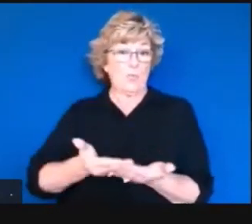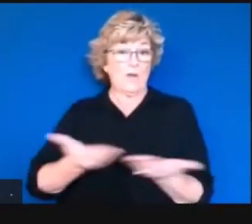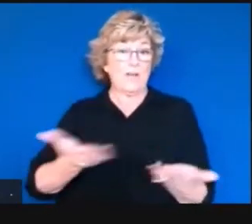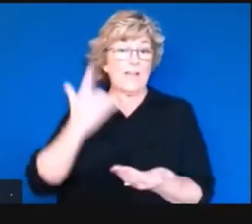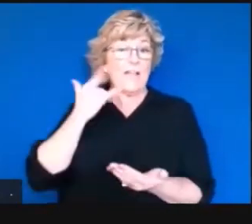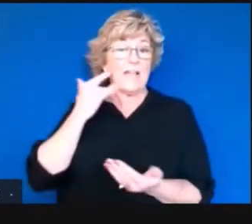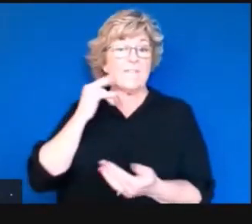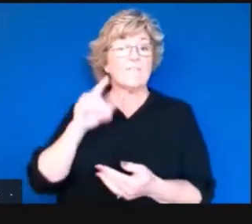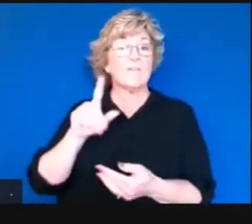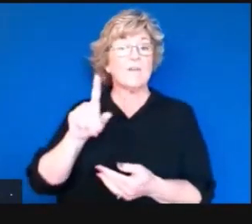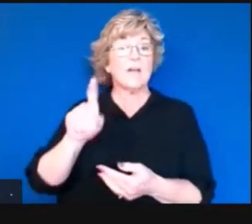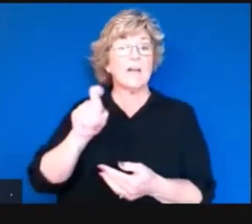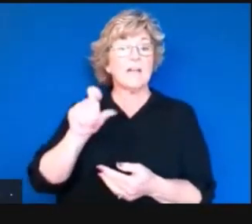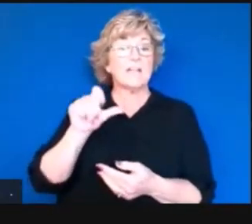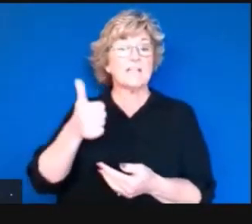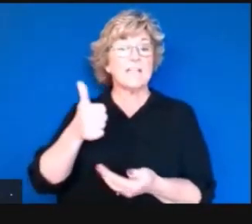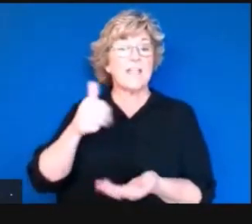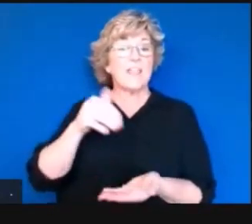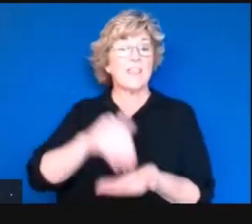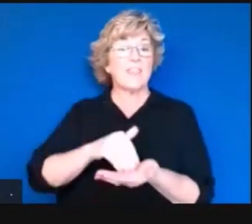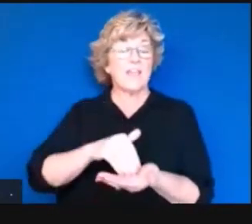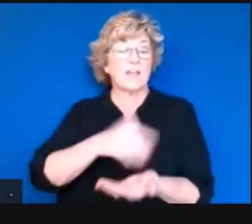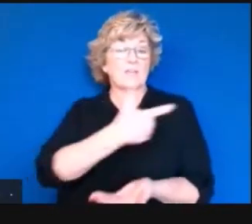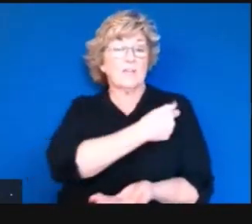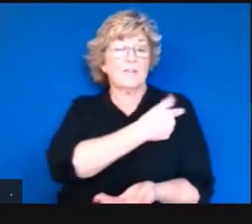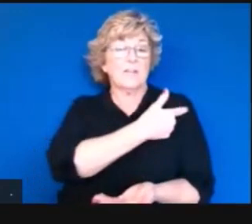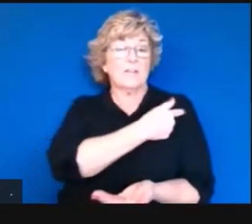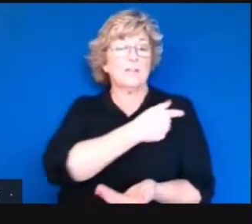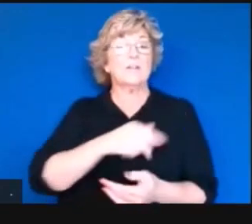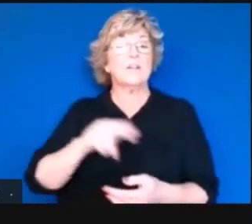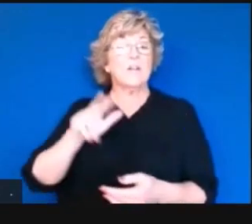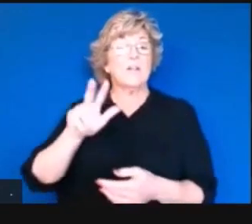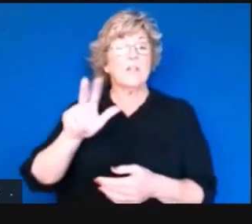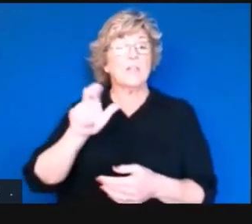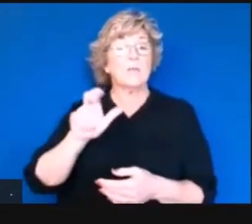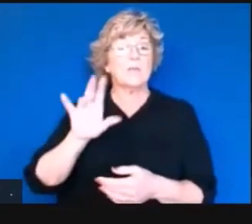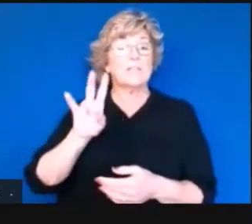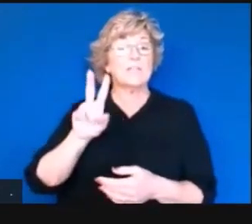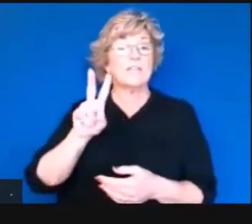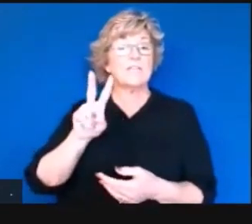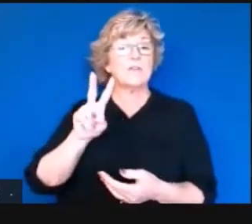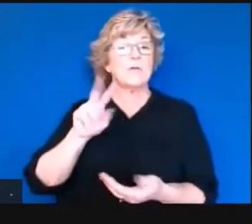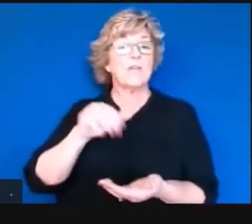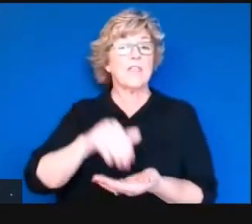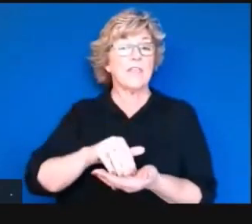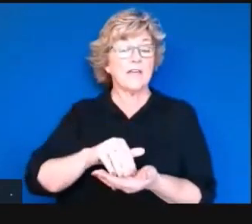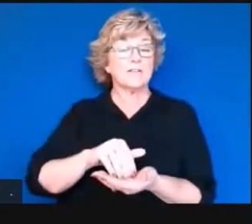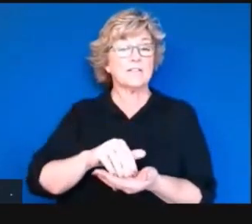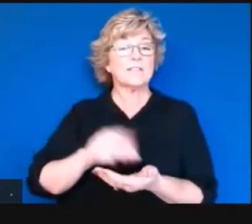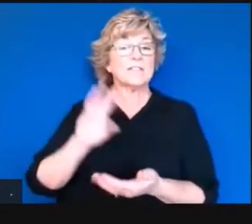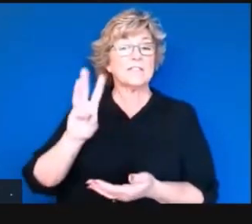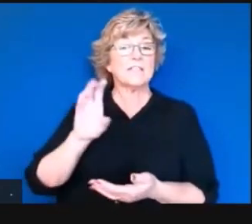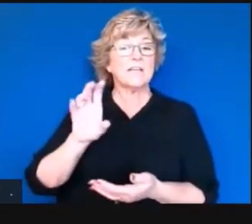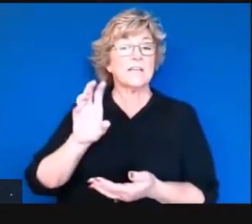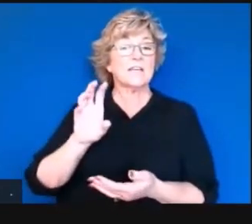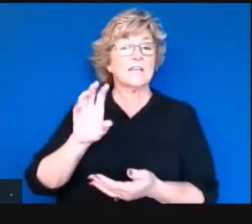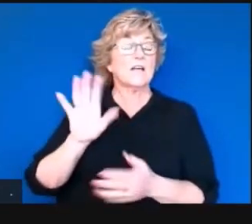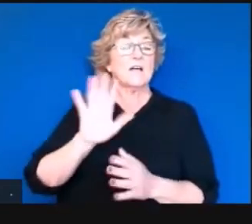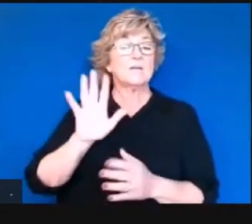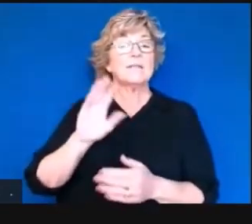,000 doses of the 372,600, or 672,000, forgive me,